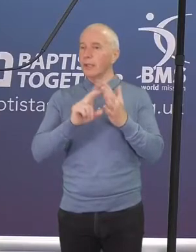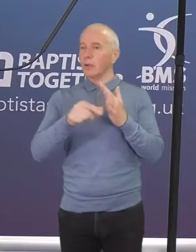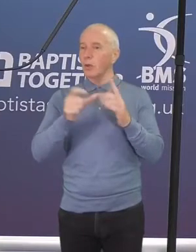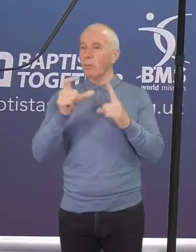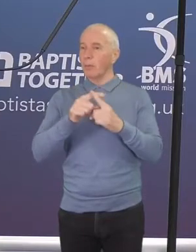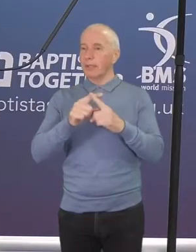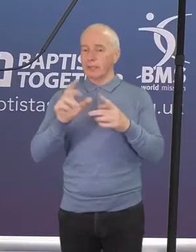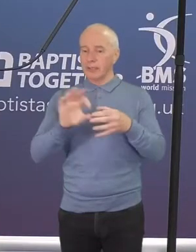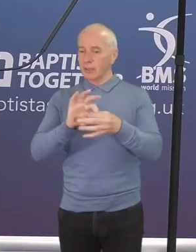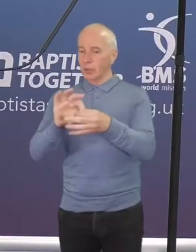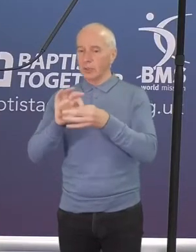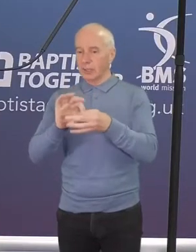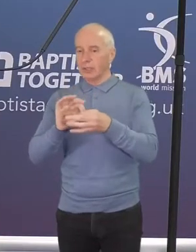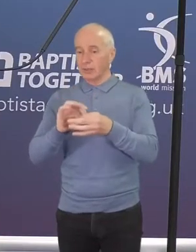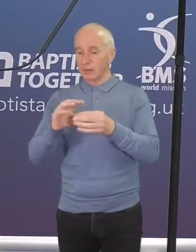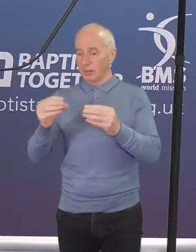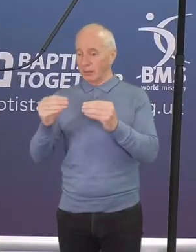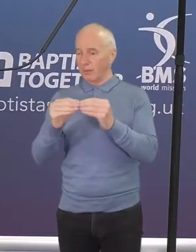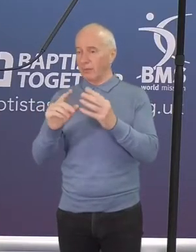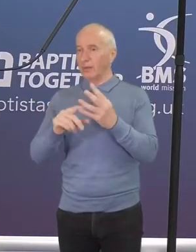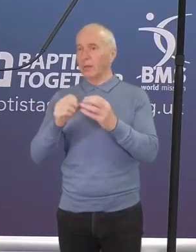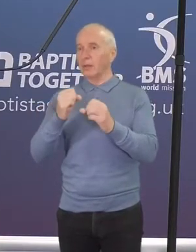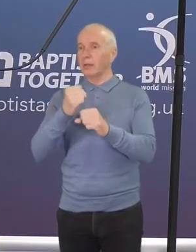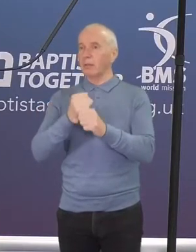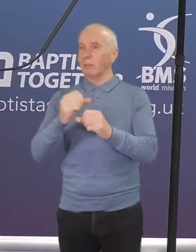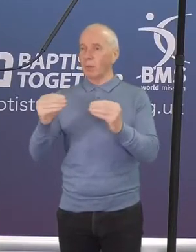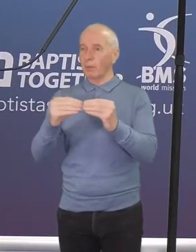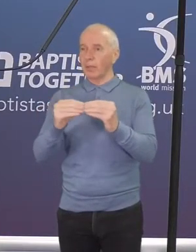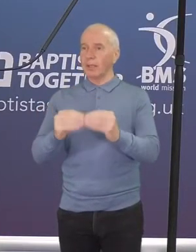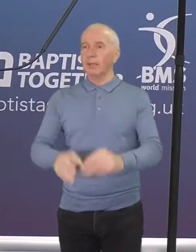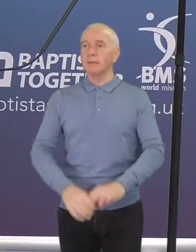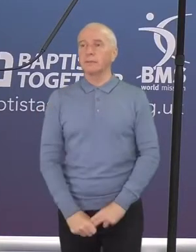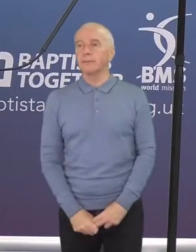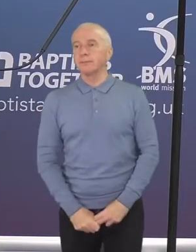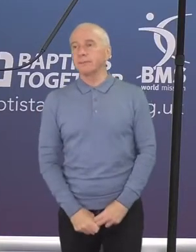association of Bugbee. This